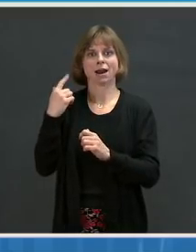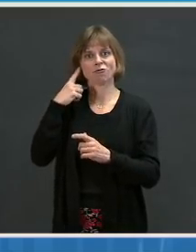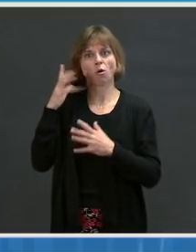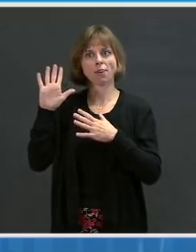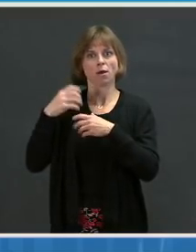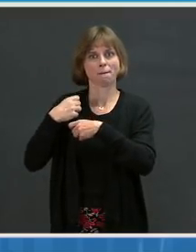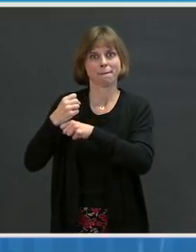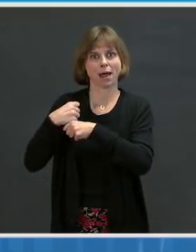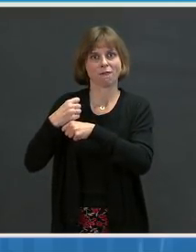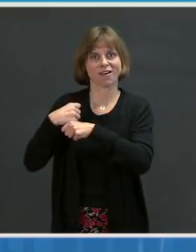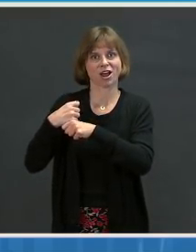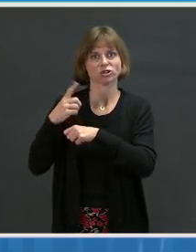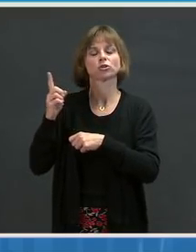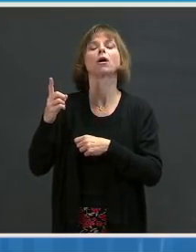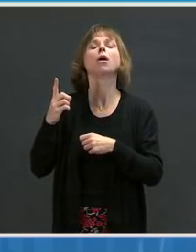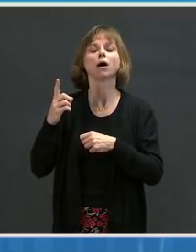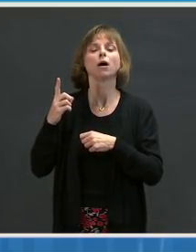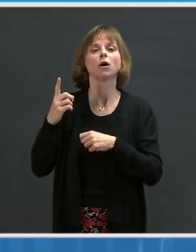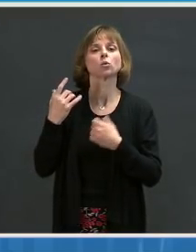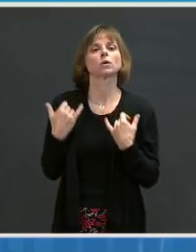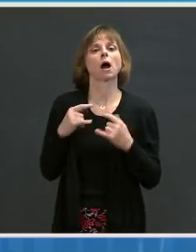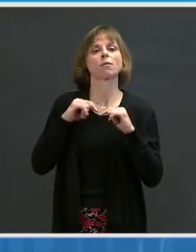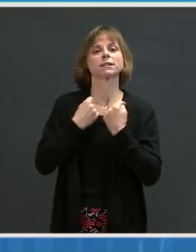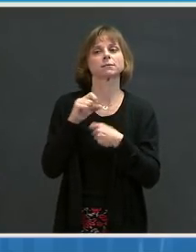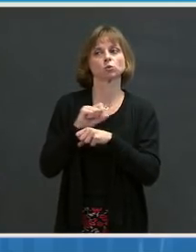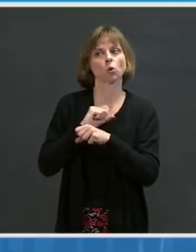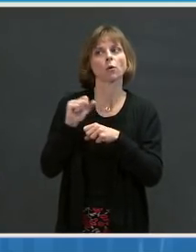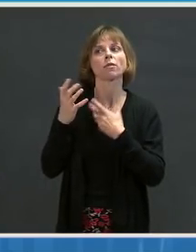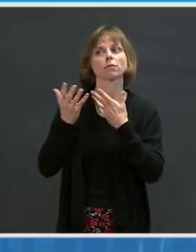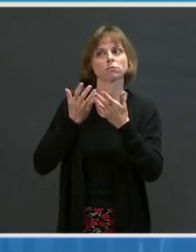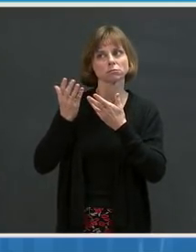since. And I think they're in a better place now.